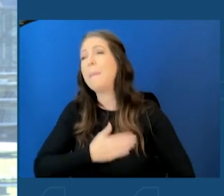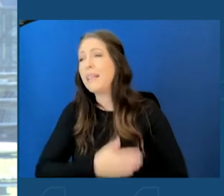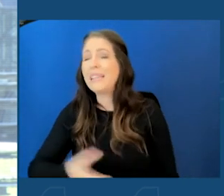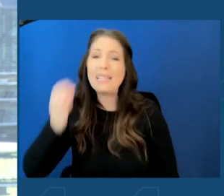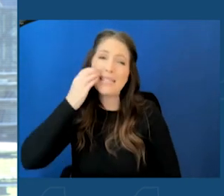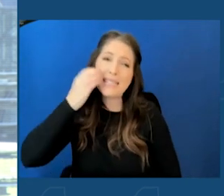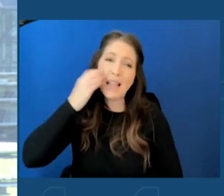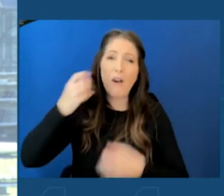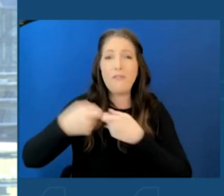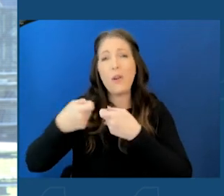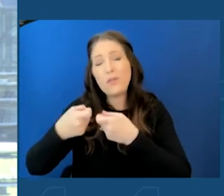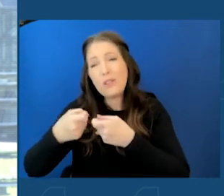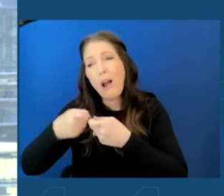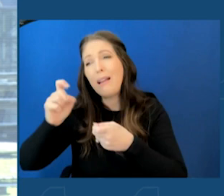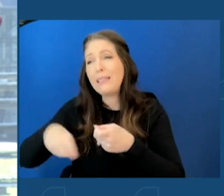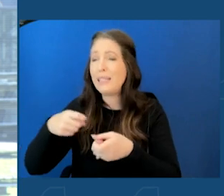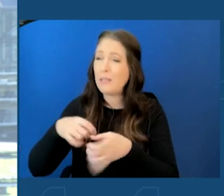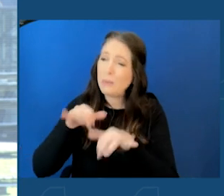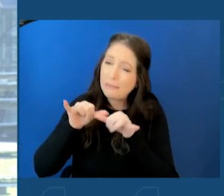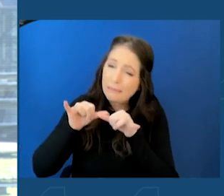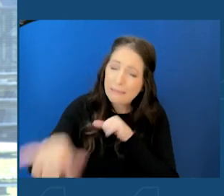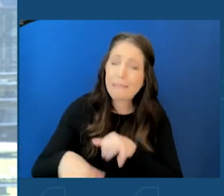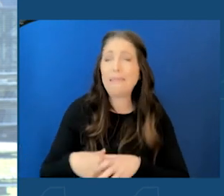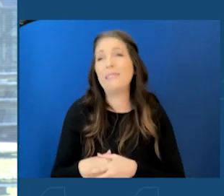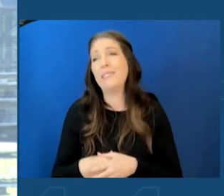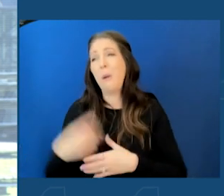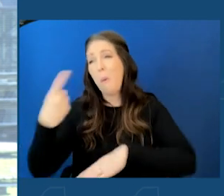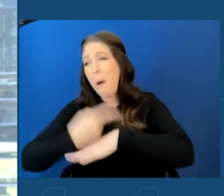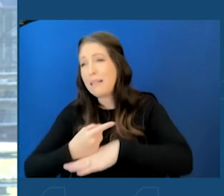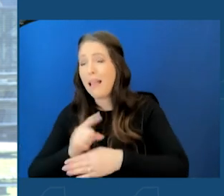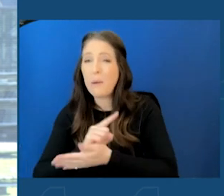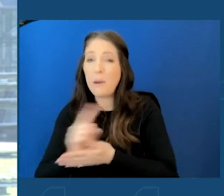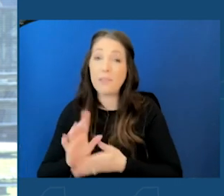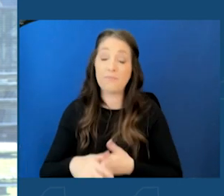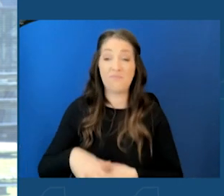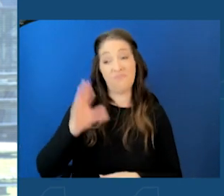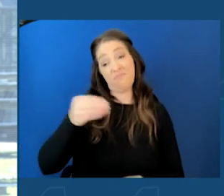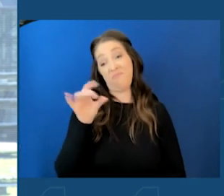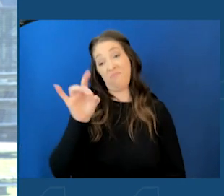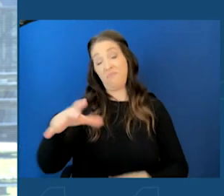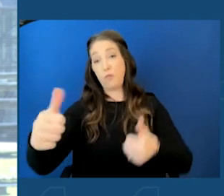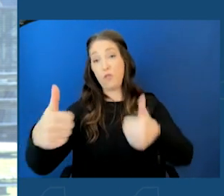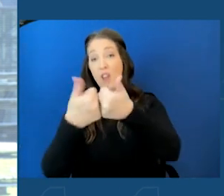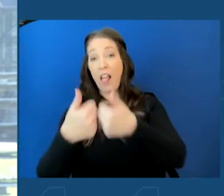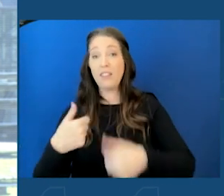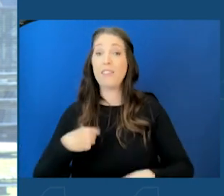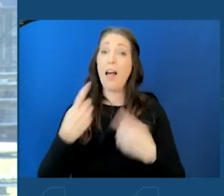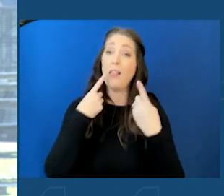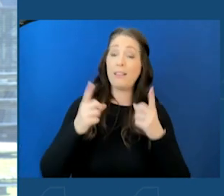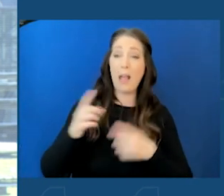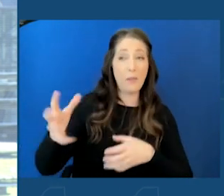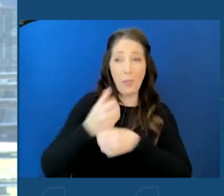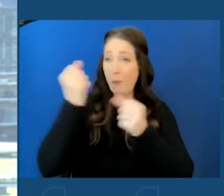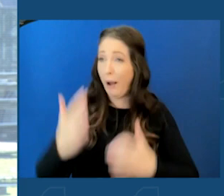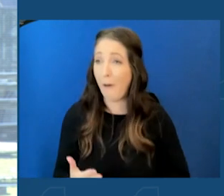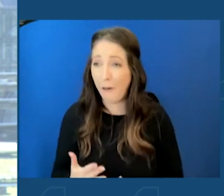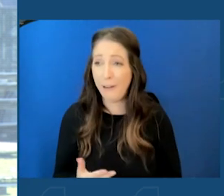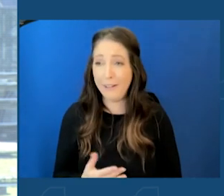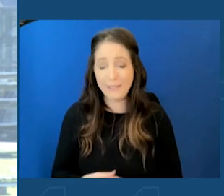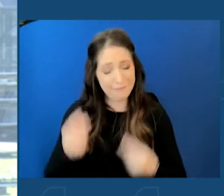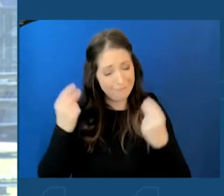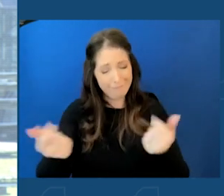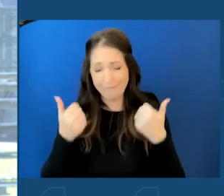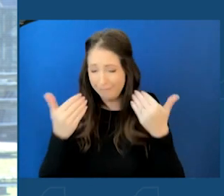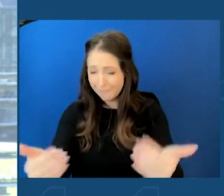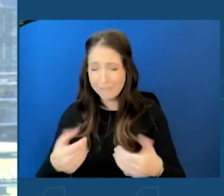about a day? How about a week? So I'm just putting that challenge out there. Anybody who wants to meet that challenge, I'll announce the winner next year. Just get it done. So